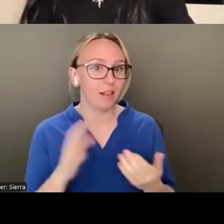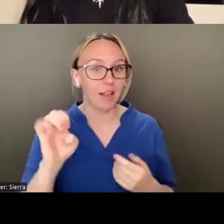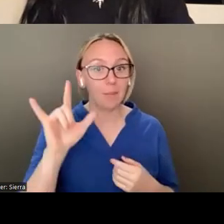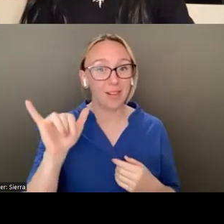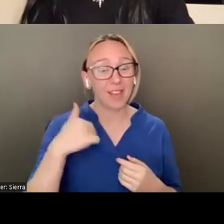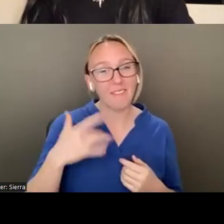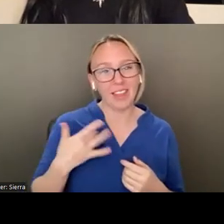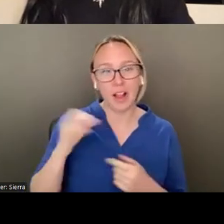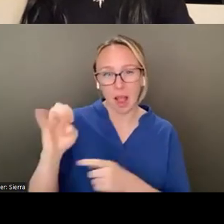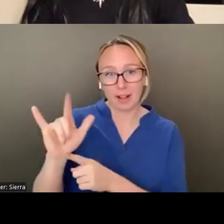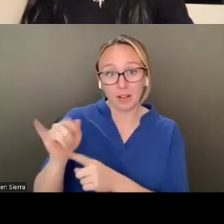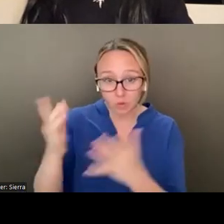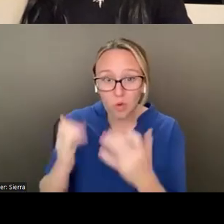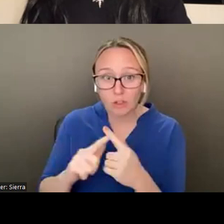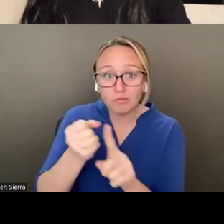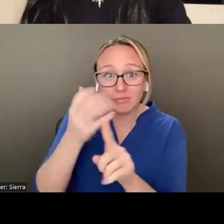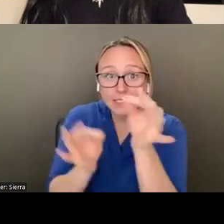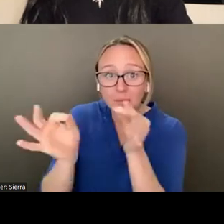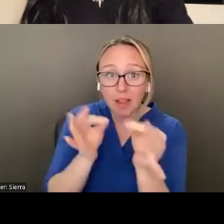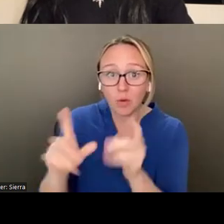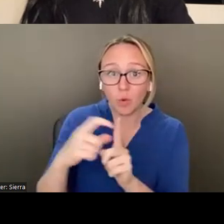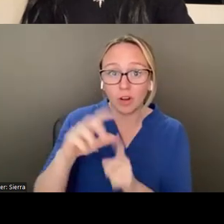ready. Did you want to explain your word, vantage?